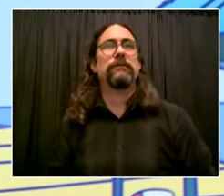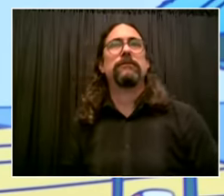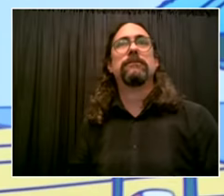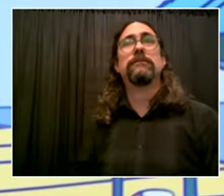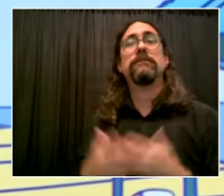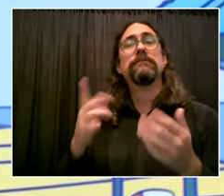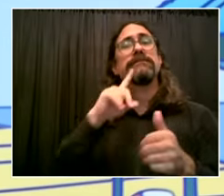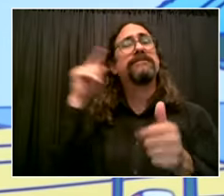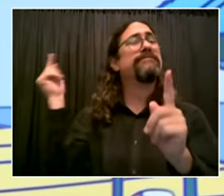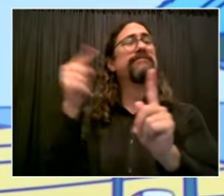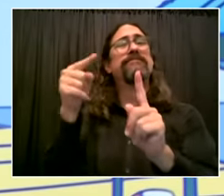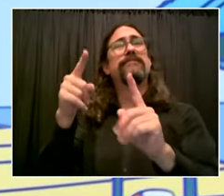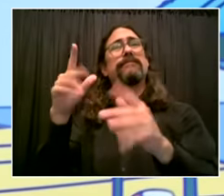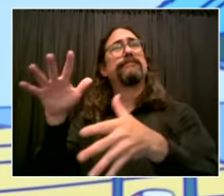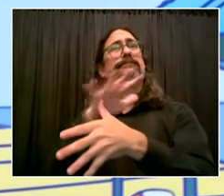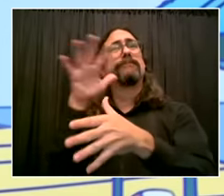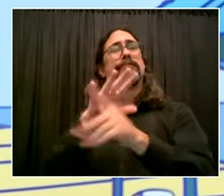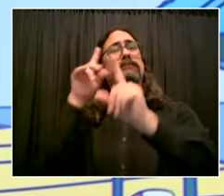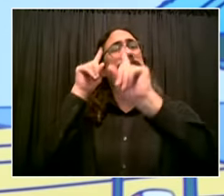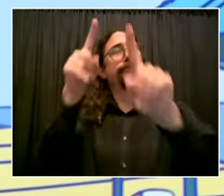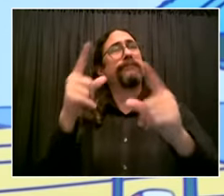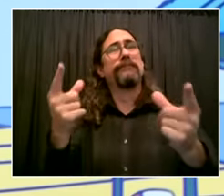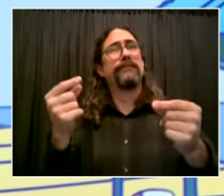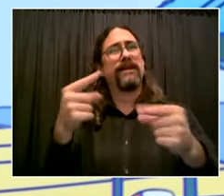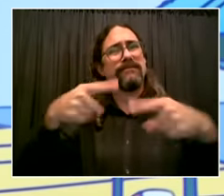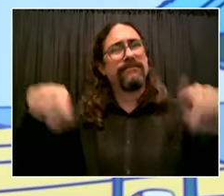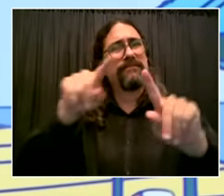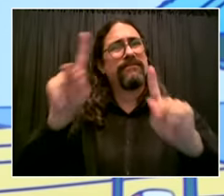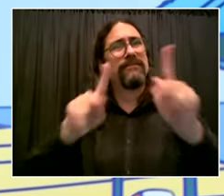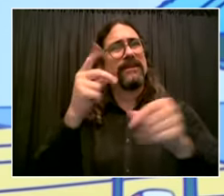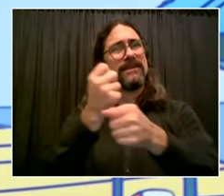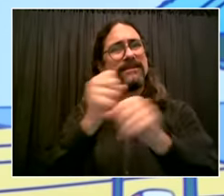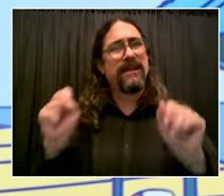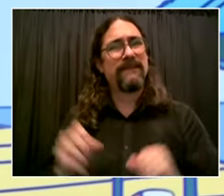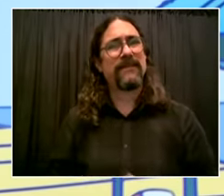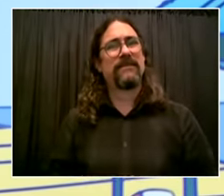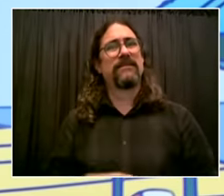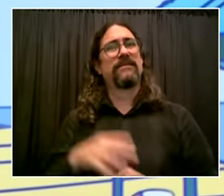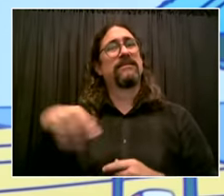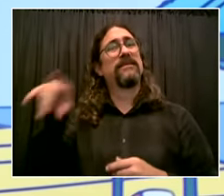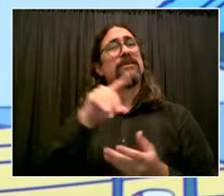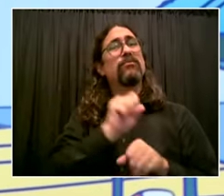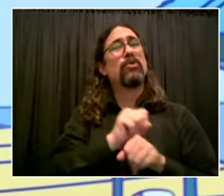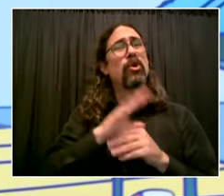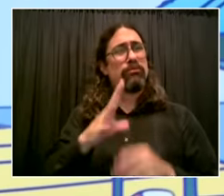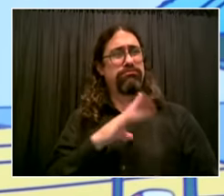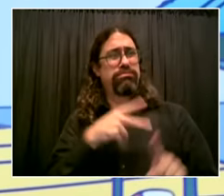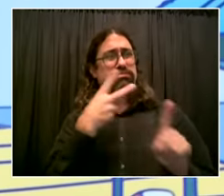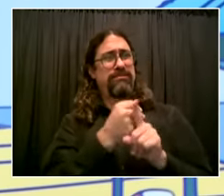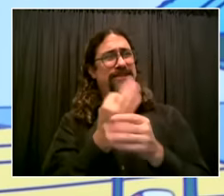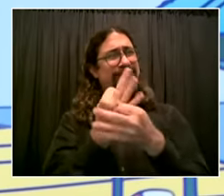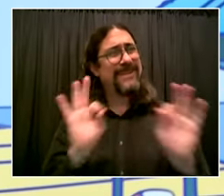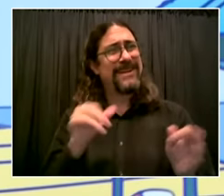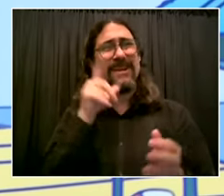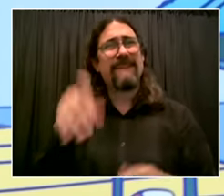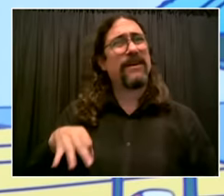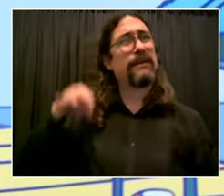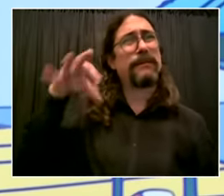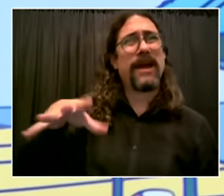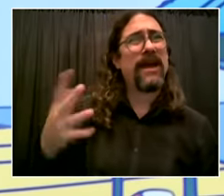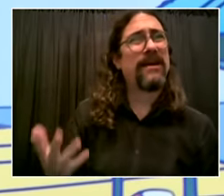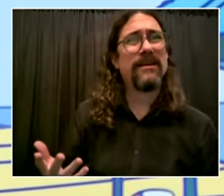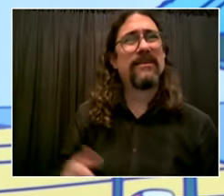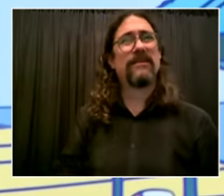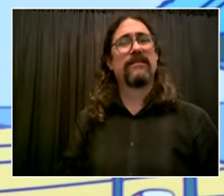our obligation as an employer is to create a safe work environment uh i think this makes sense across